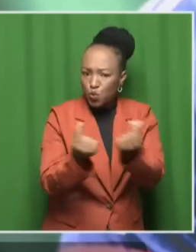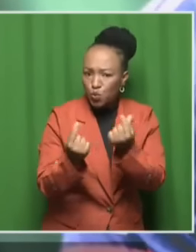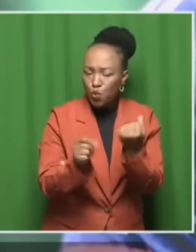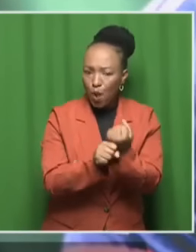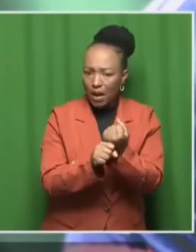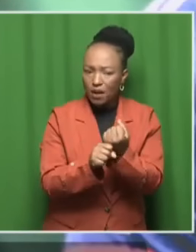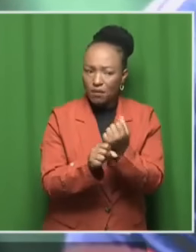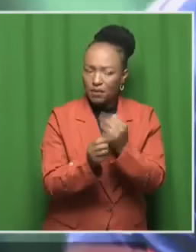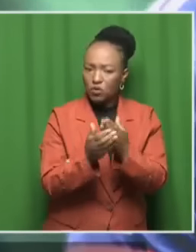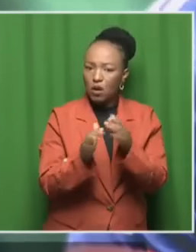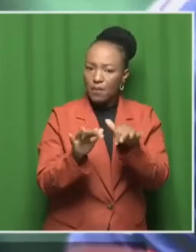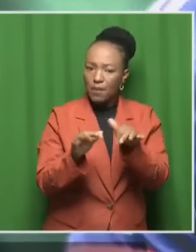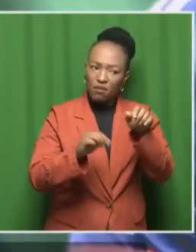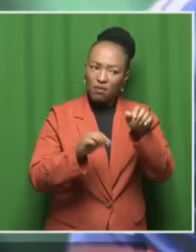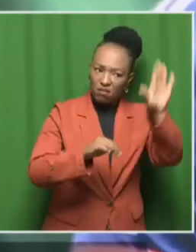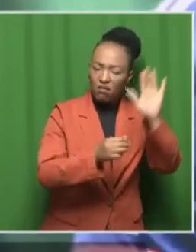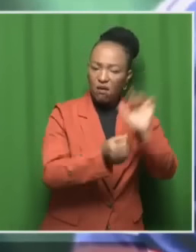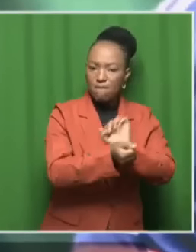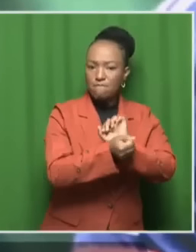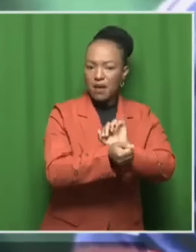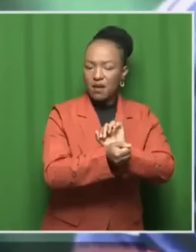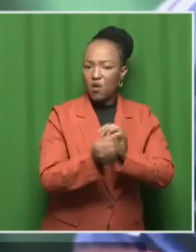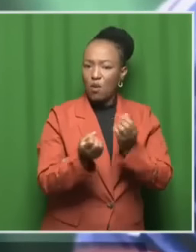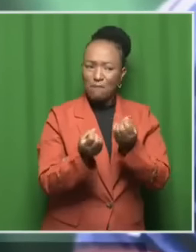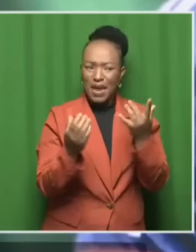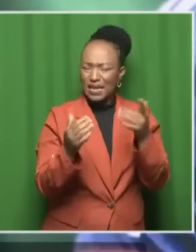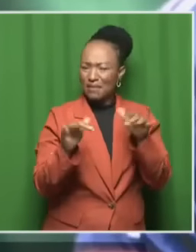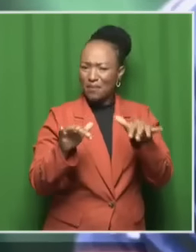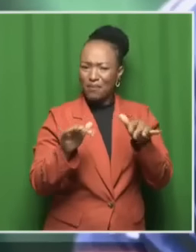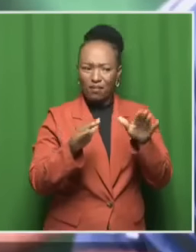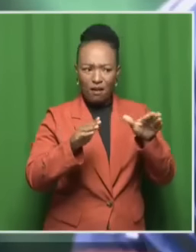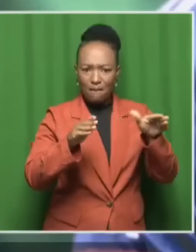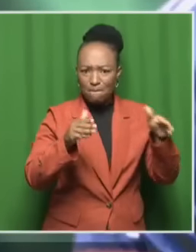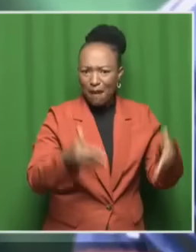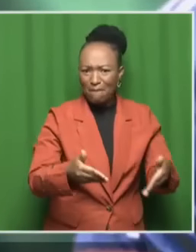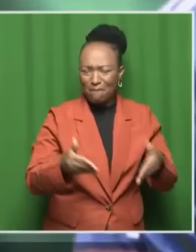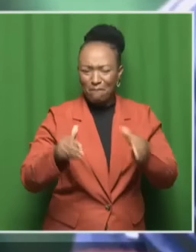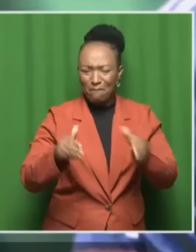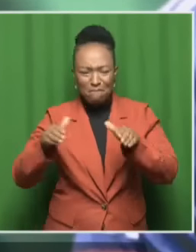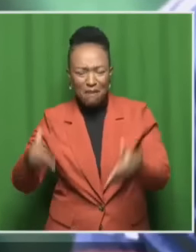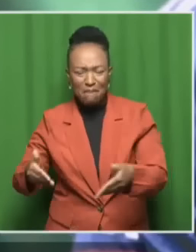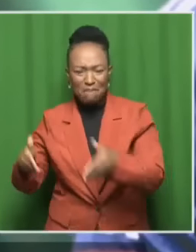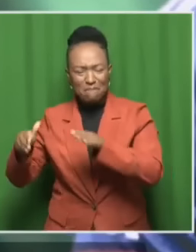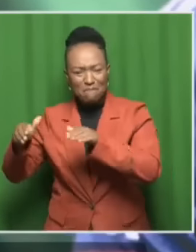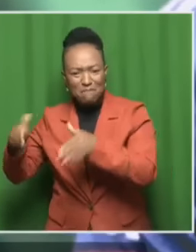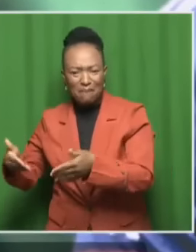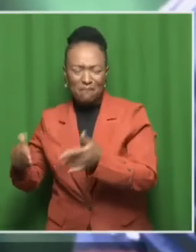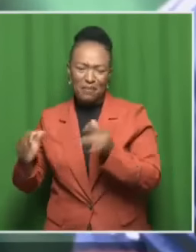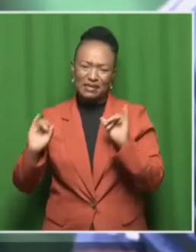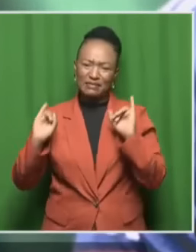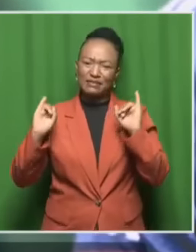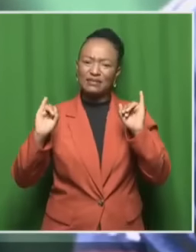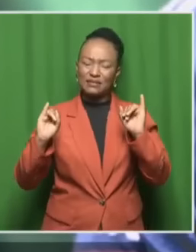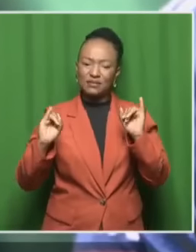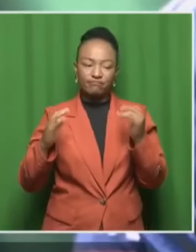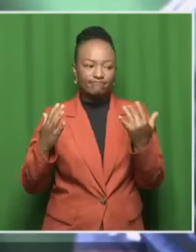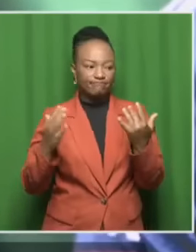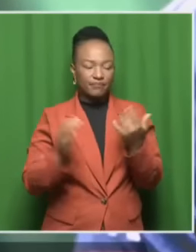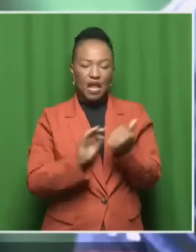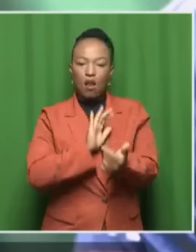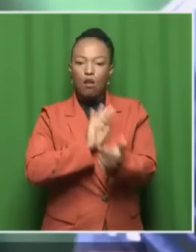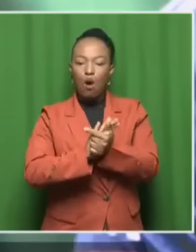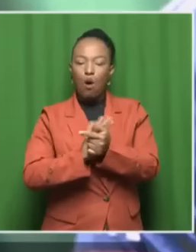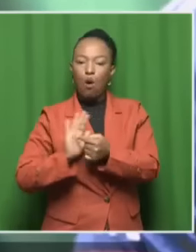have to have people who are buried in large numbers because of other people. This is because of the law that we have.